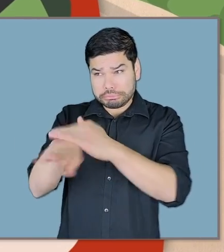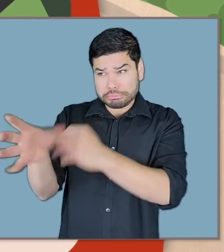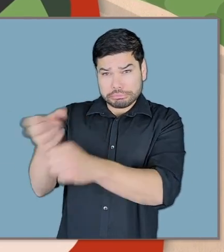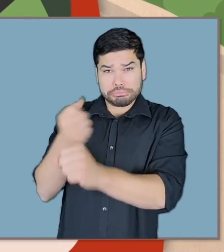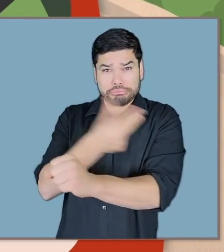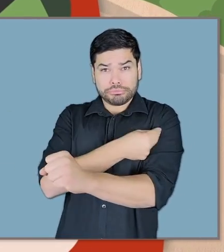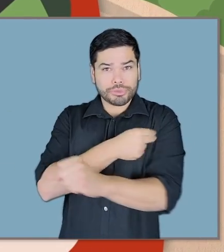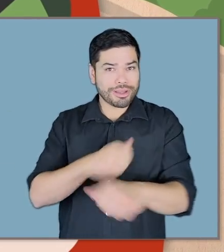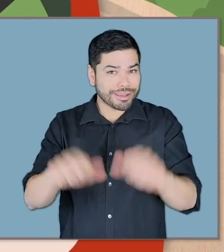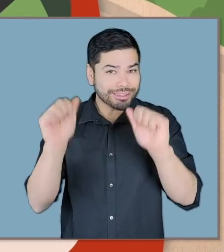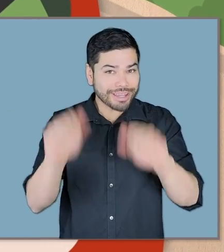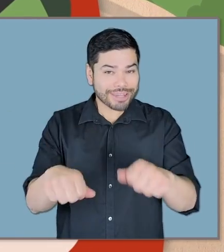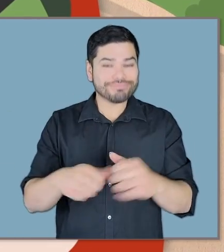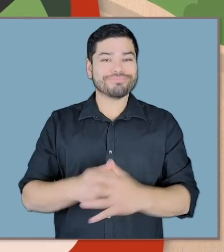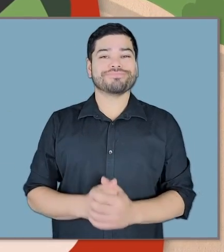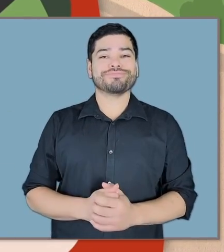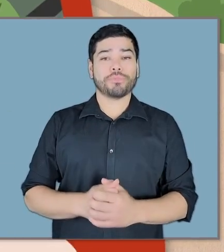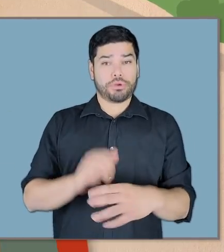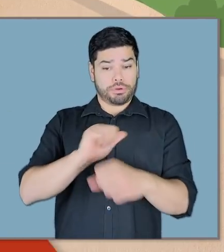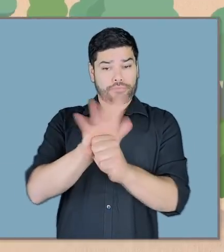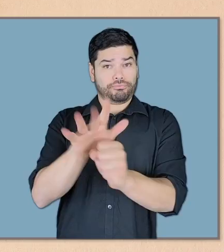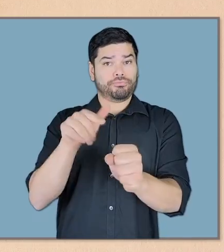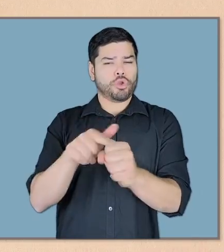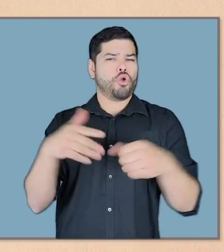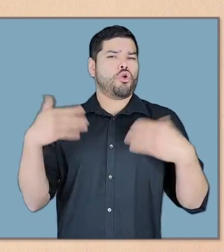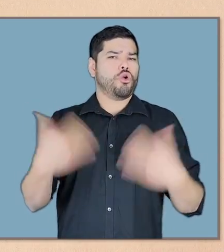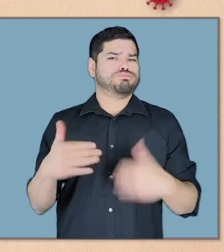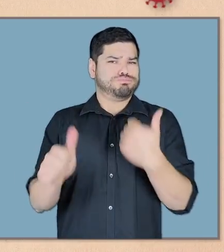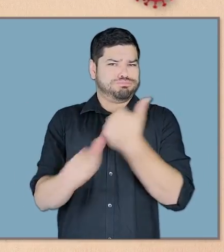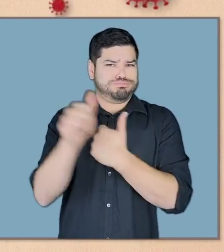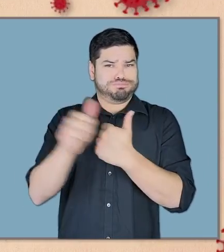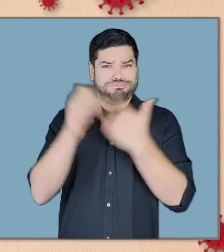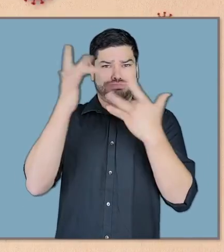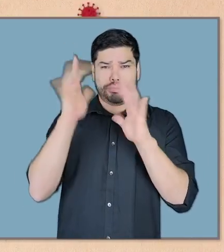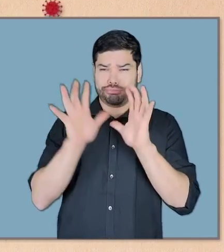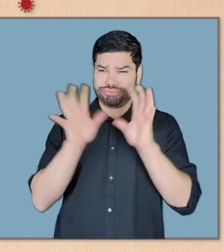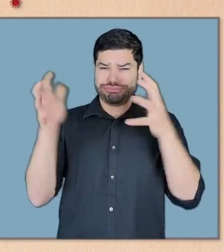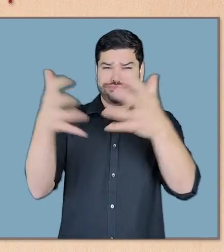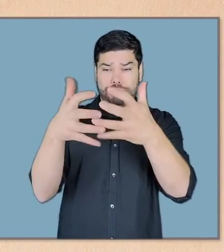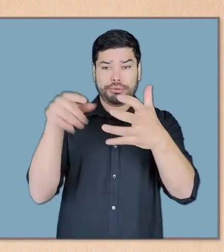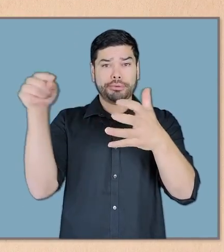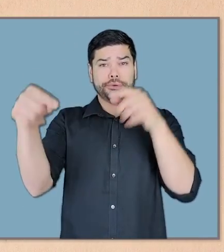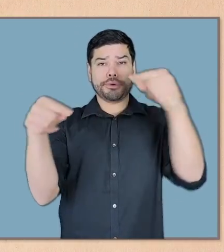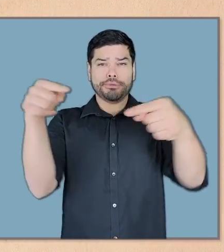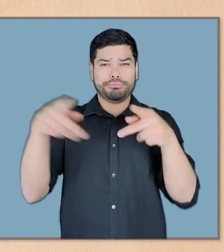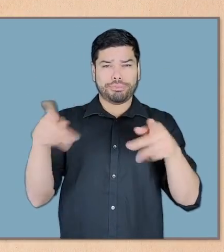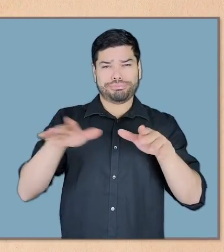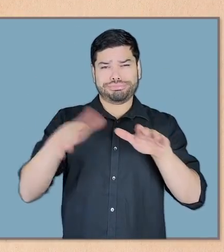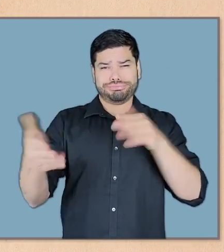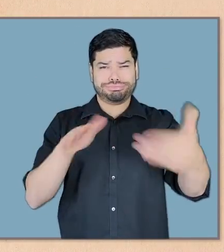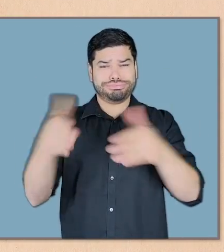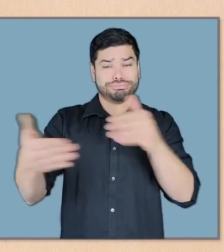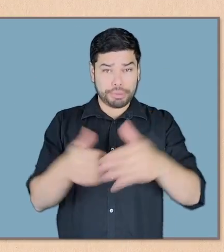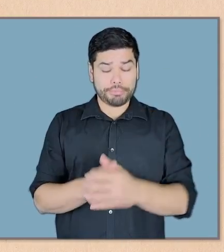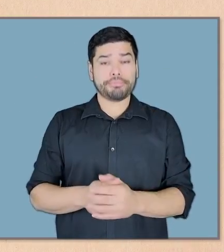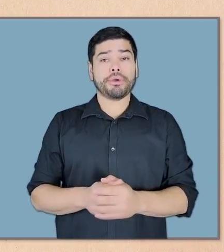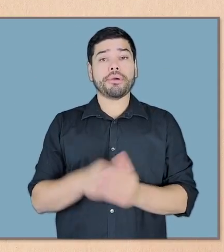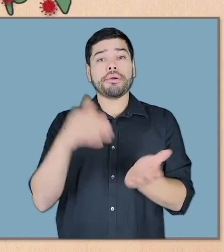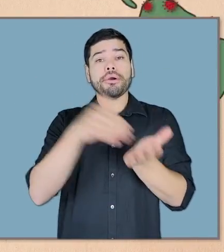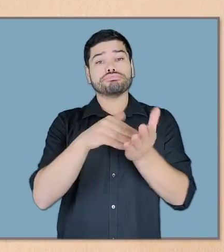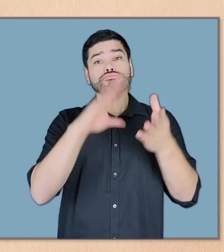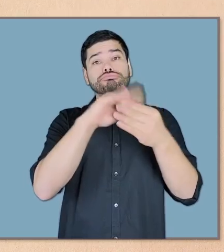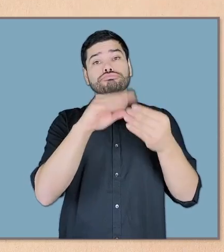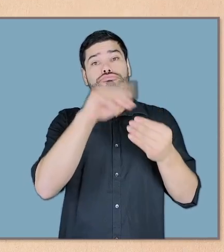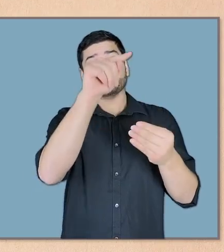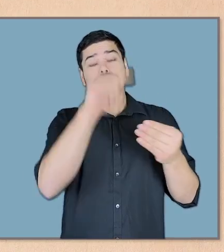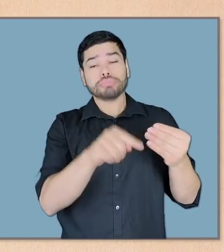with you, you can still get the vaccine. COVID-19 is a dangerous disease that people all over the world have died from. Unless